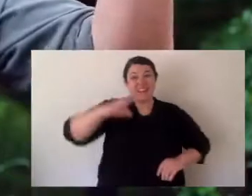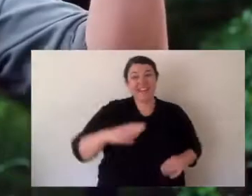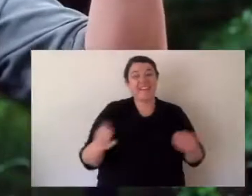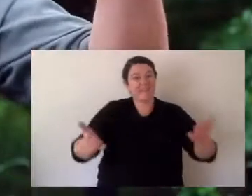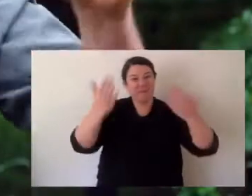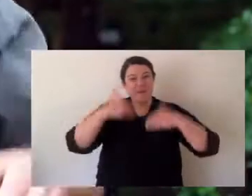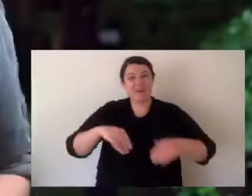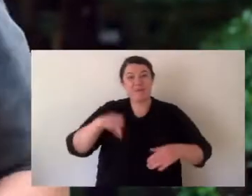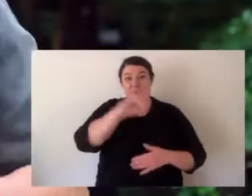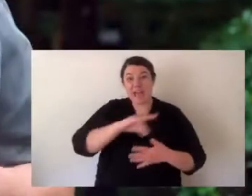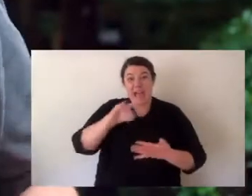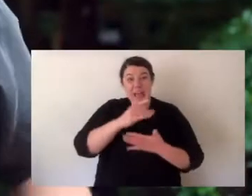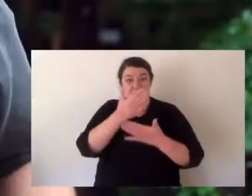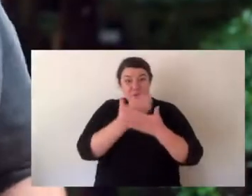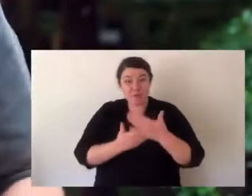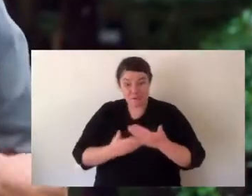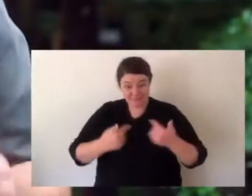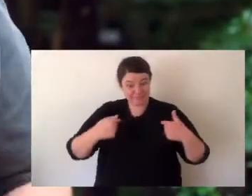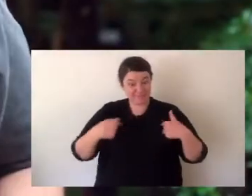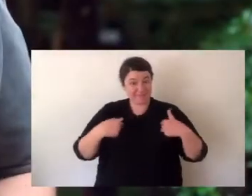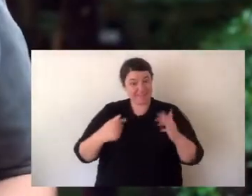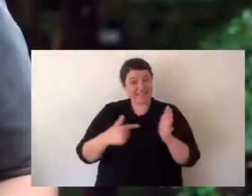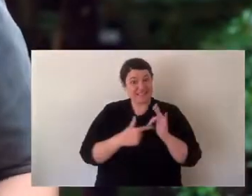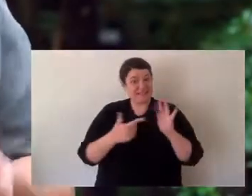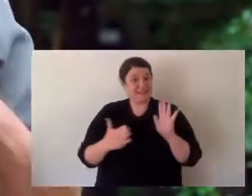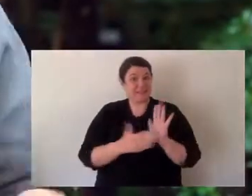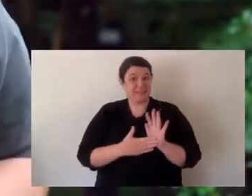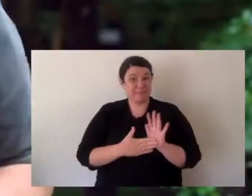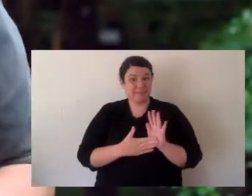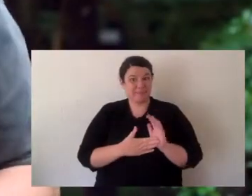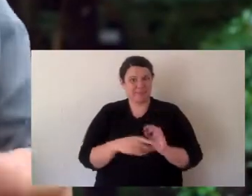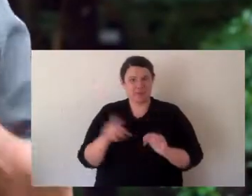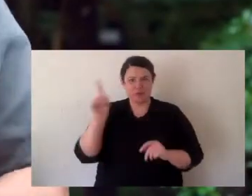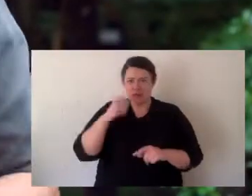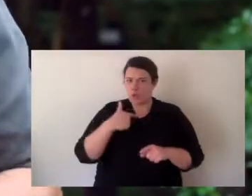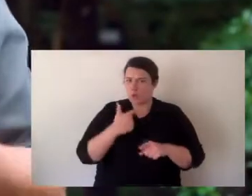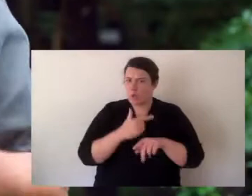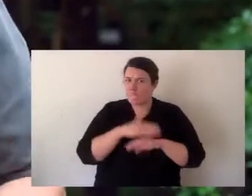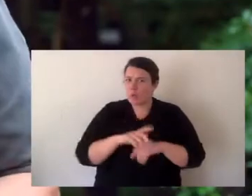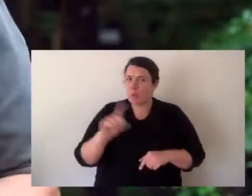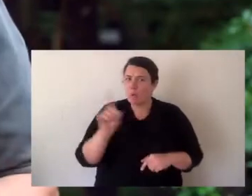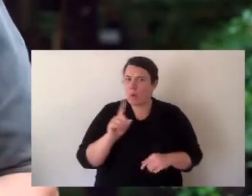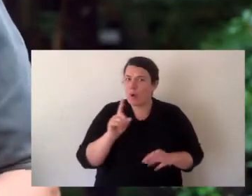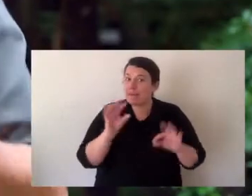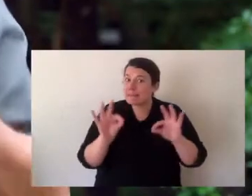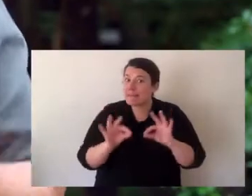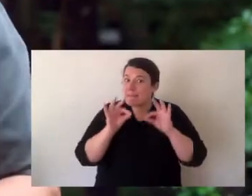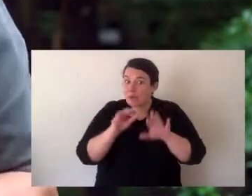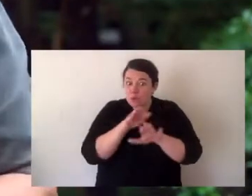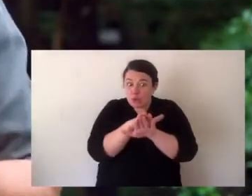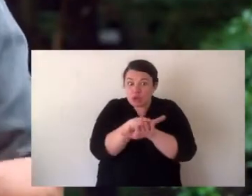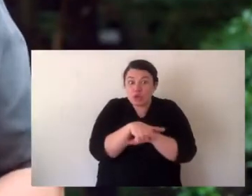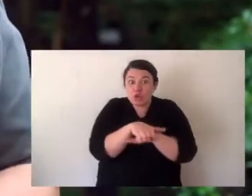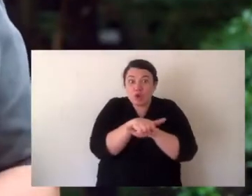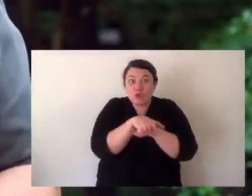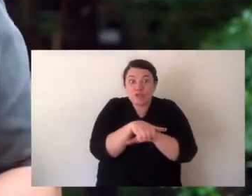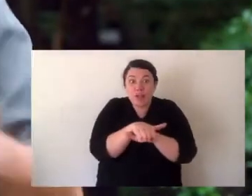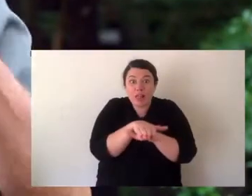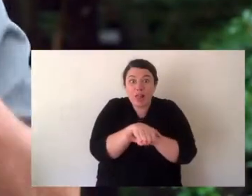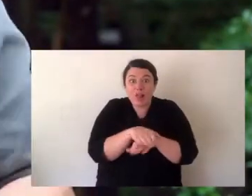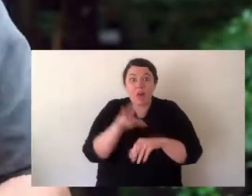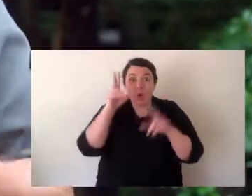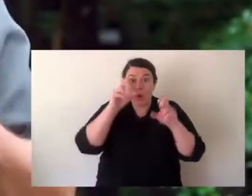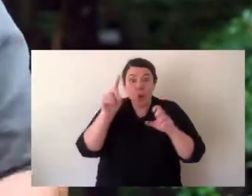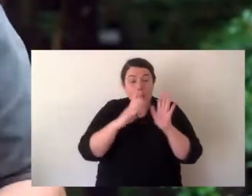G'day everyone. Welcome to Animal Tales with Tim Faulkner. That's me. Today I want to talk to you about a very special turtle